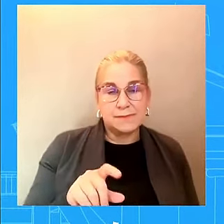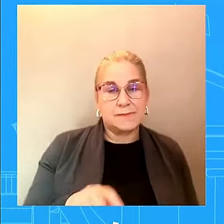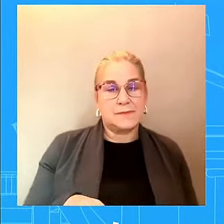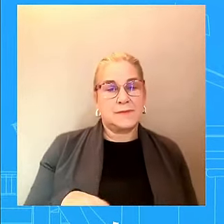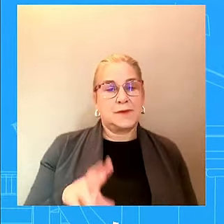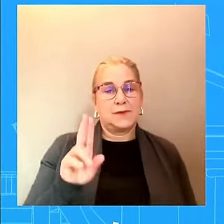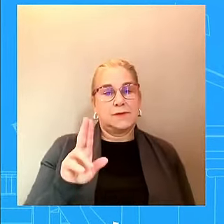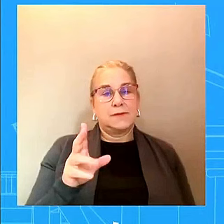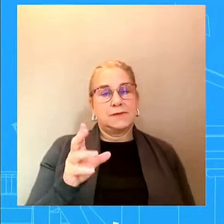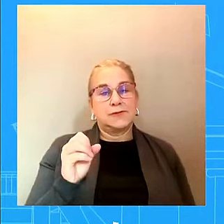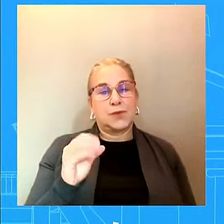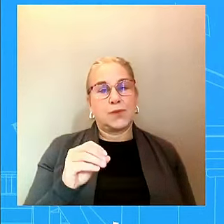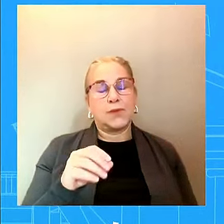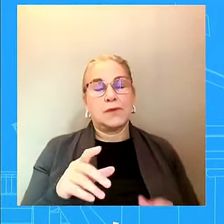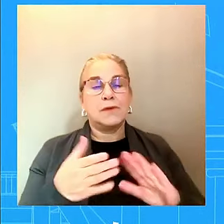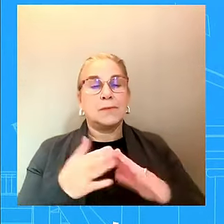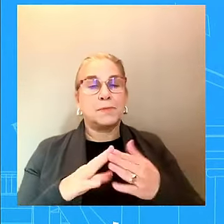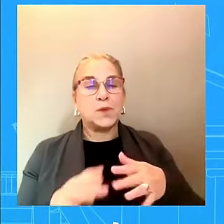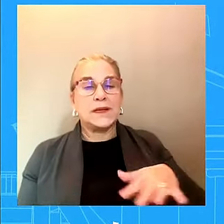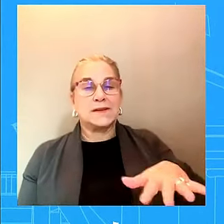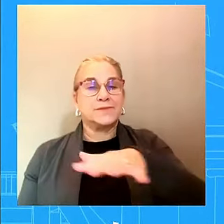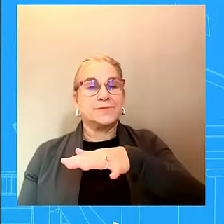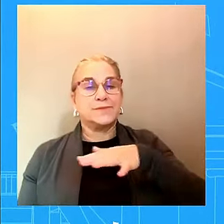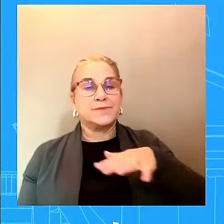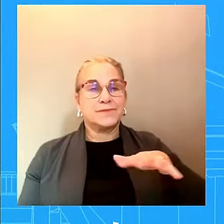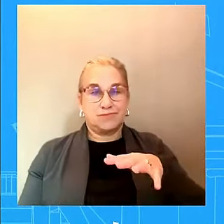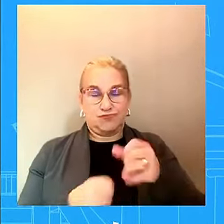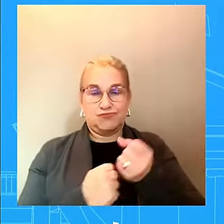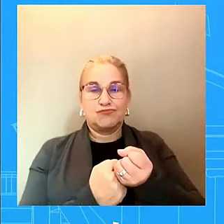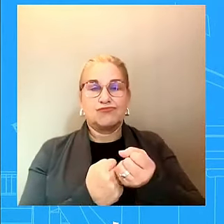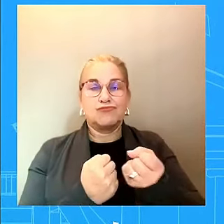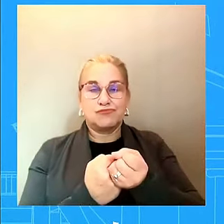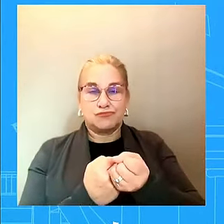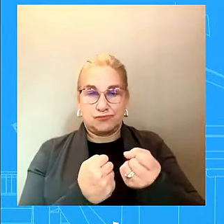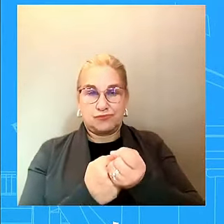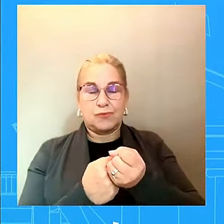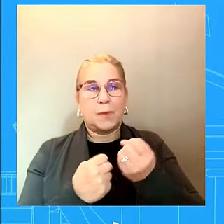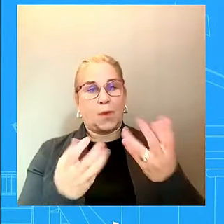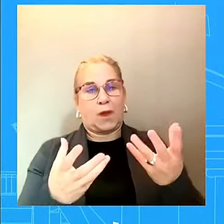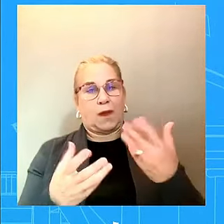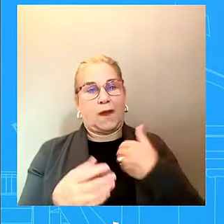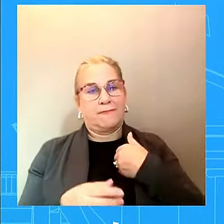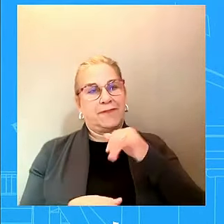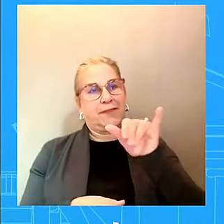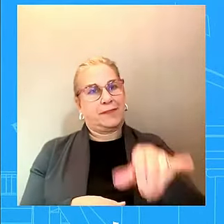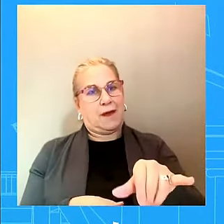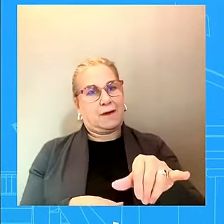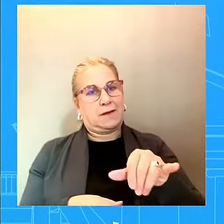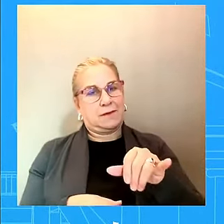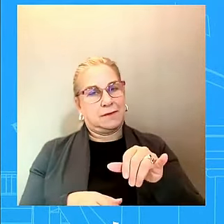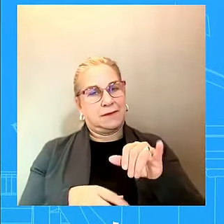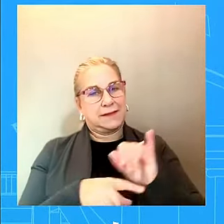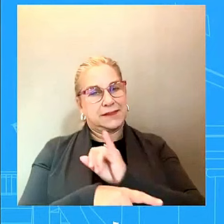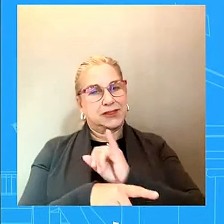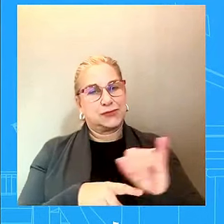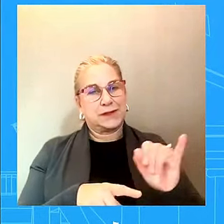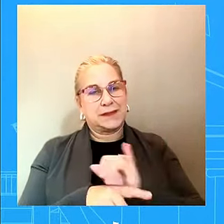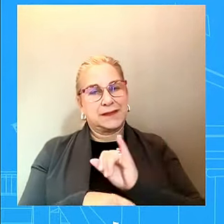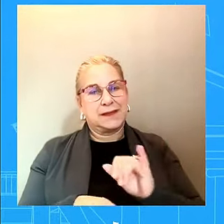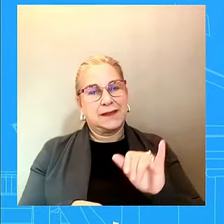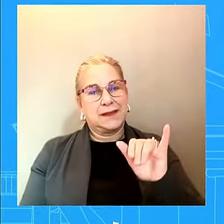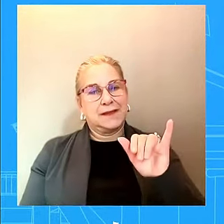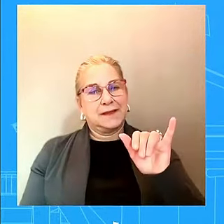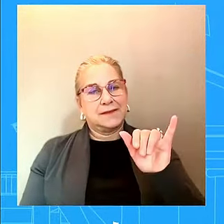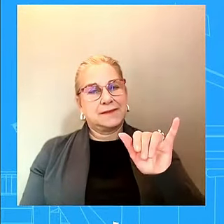supported, uh, the industry. That's what we want to see. Uh, and so we want Stellantis to keep their commitment. Uh, again, we were very proud to